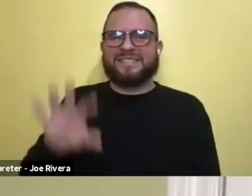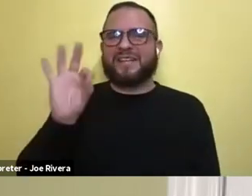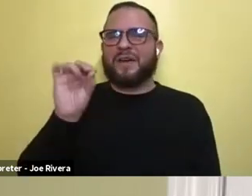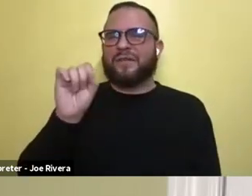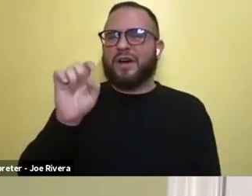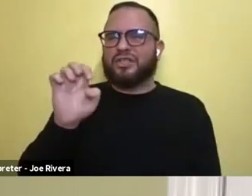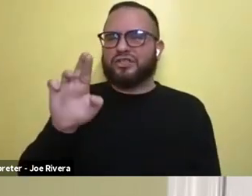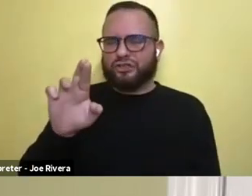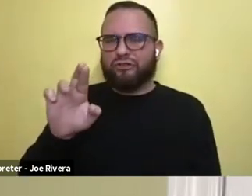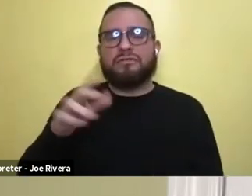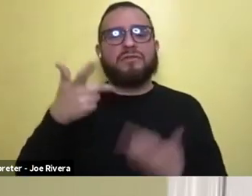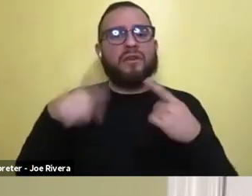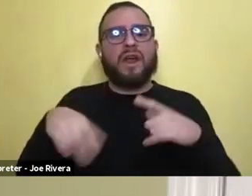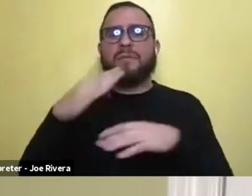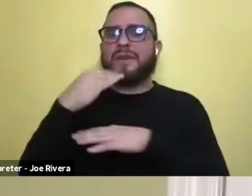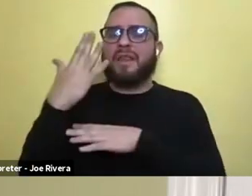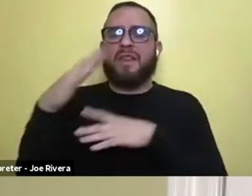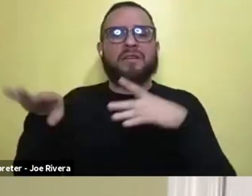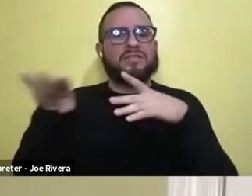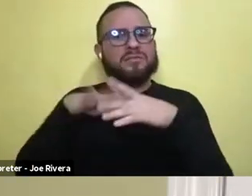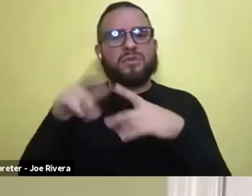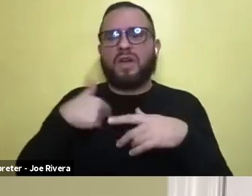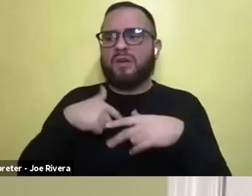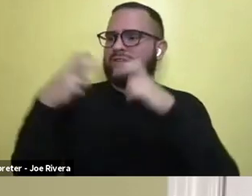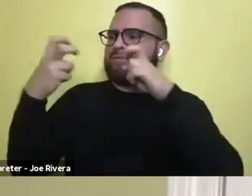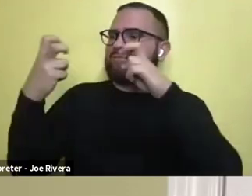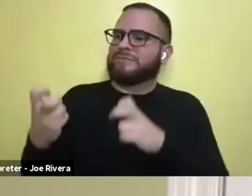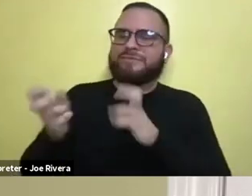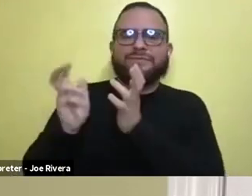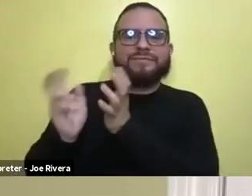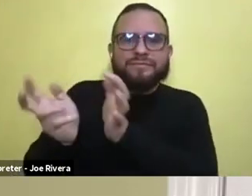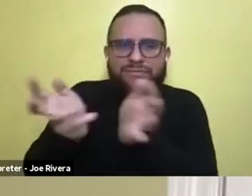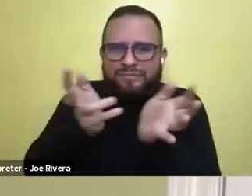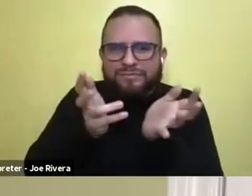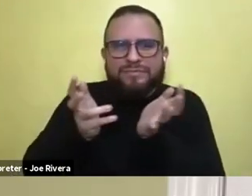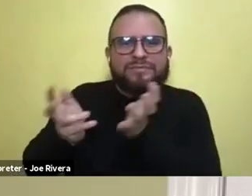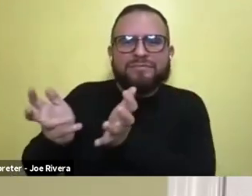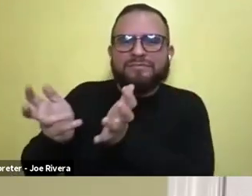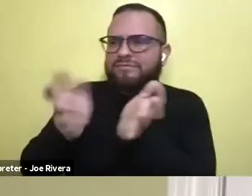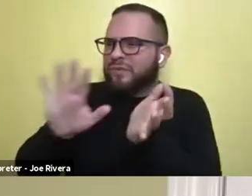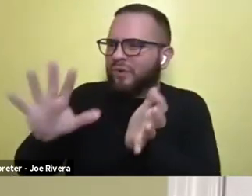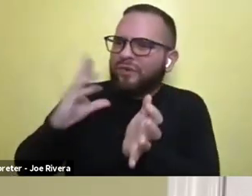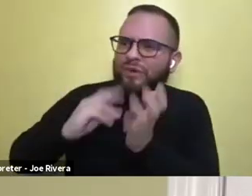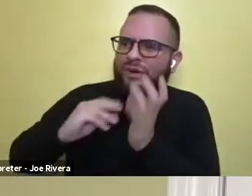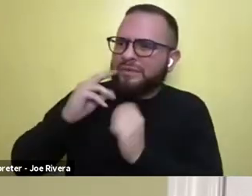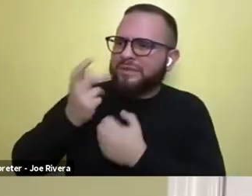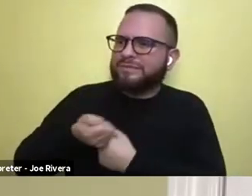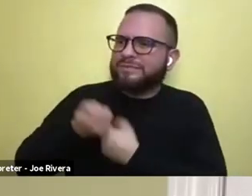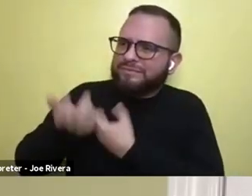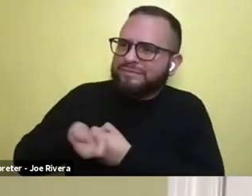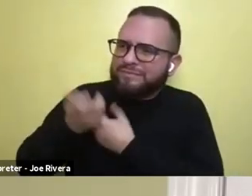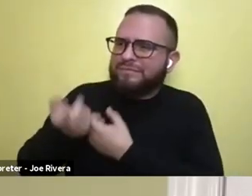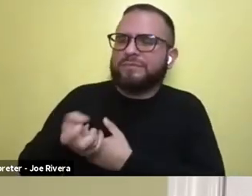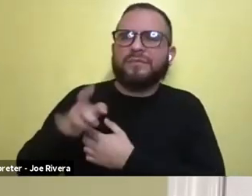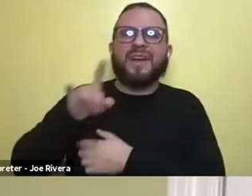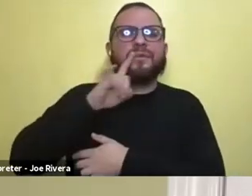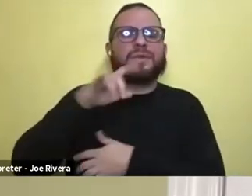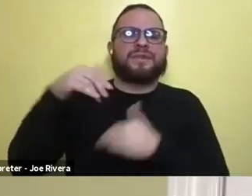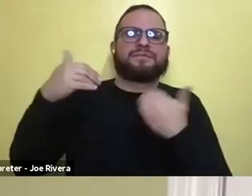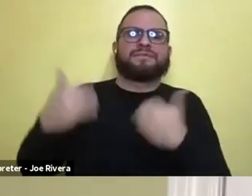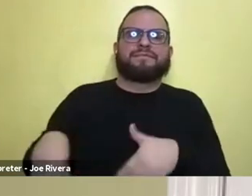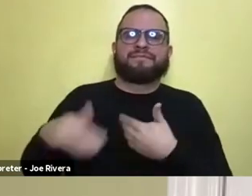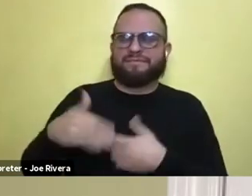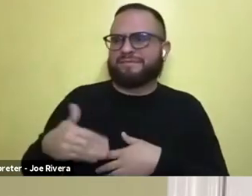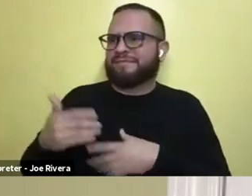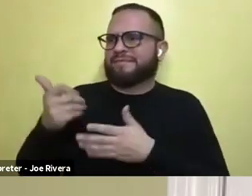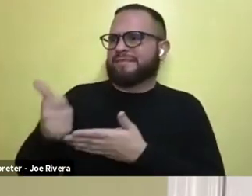of our lunch breaks one day and we just got to sit with her and talk about her experience. And that really put it into perspective,